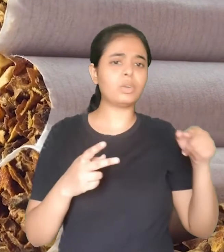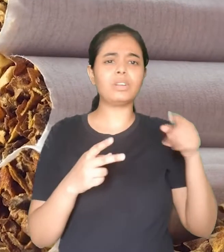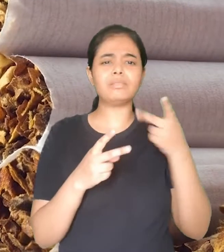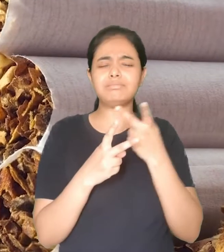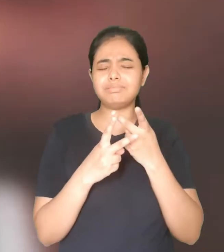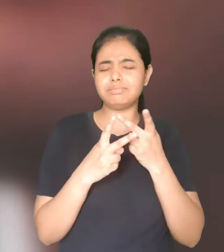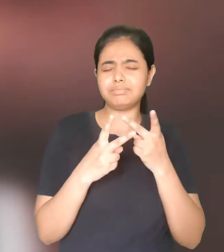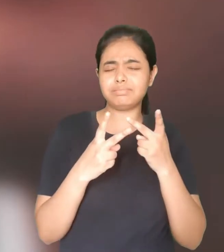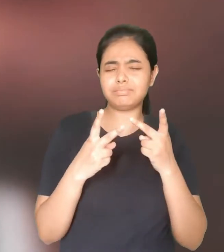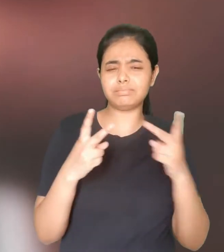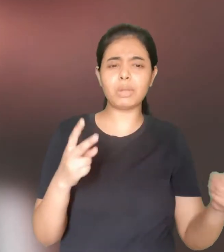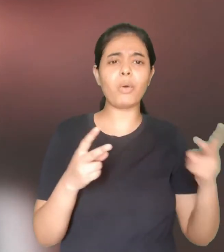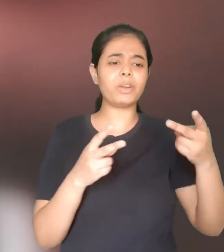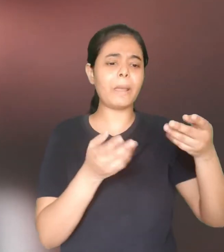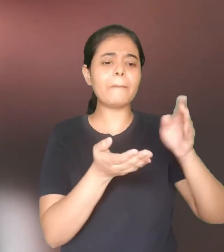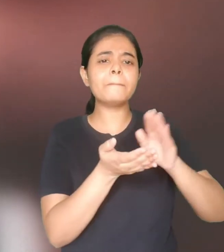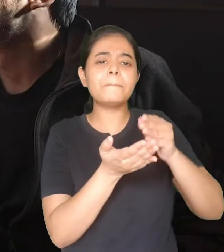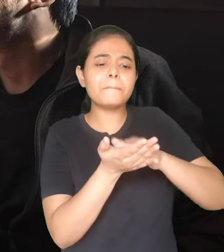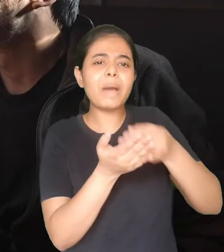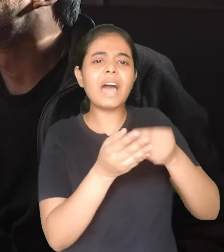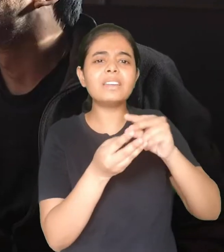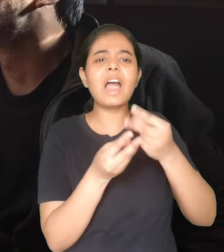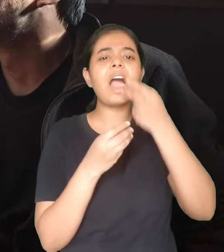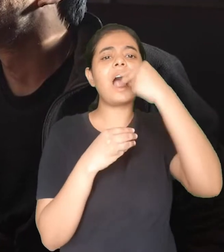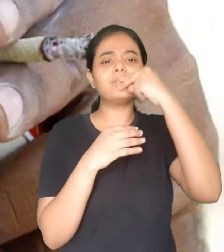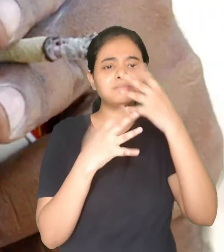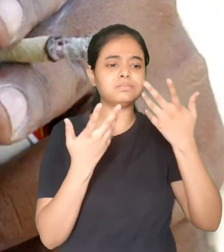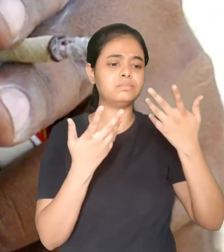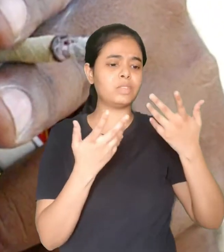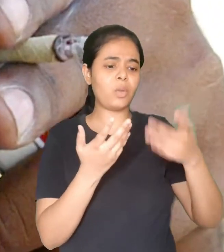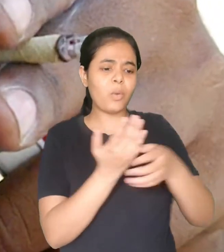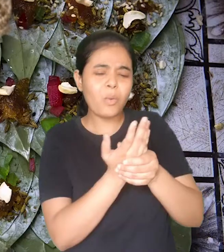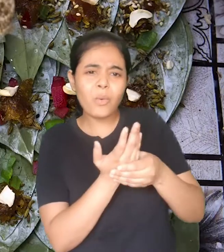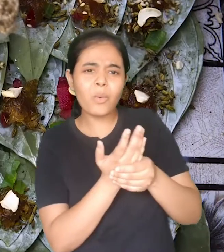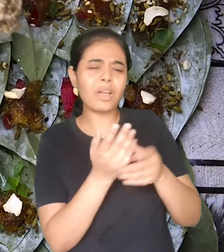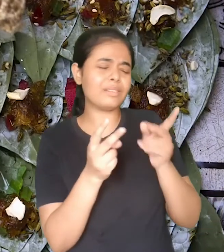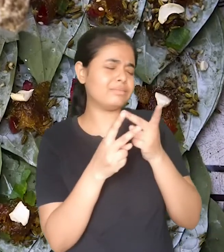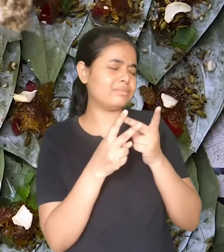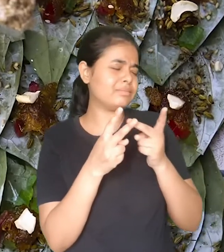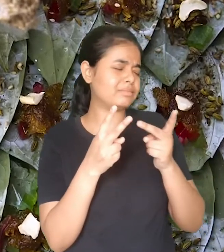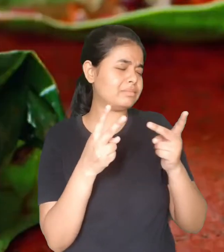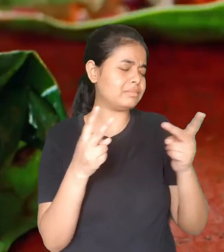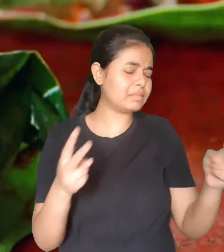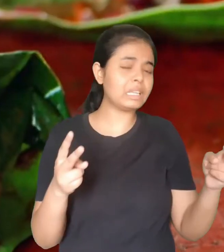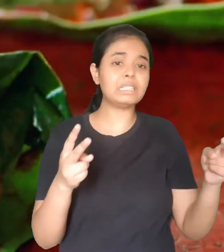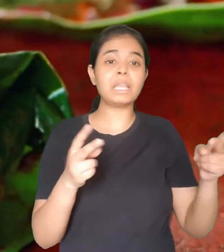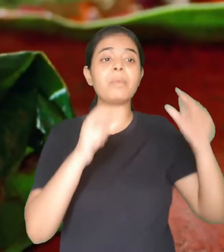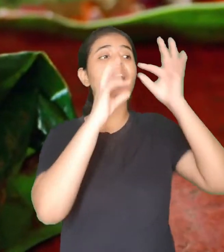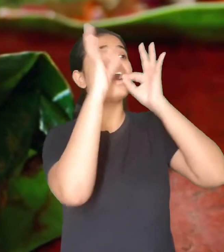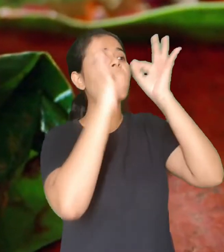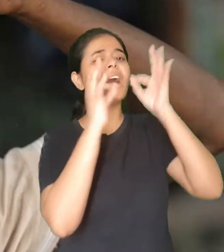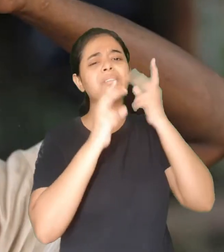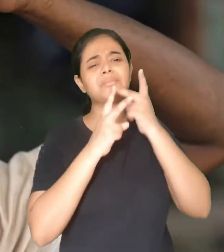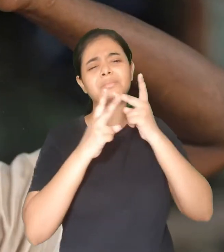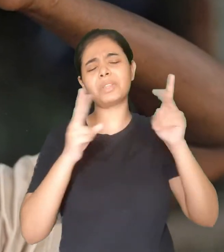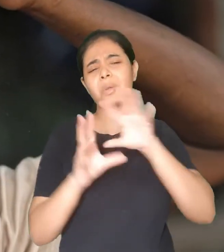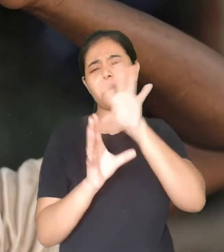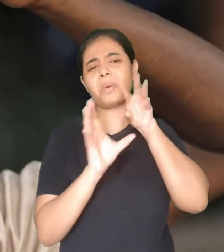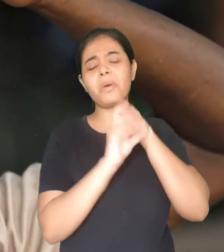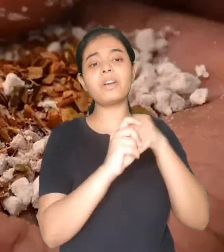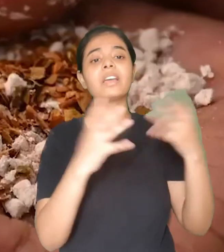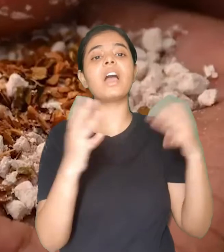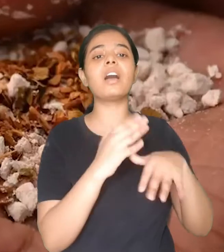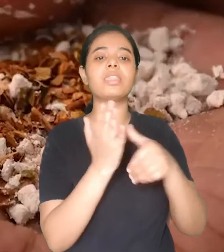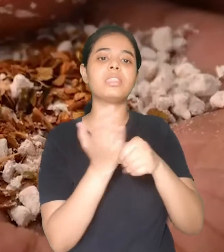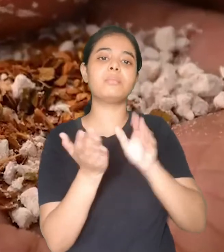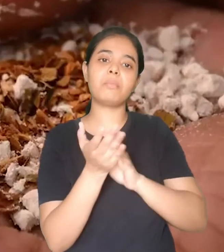forms like smoking cigarettes, hookah, pidi, chewing beetle or paan, palm masala,